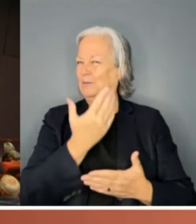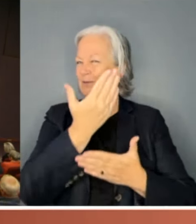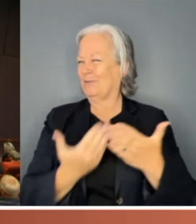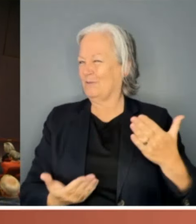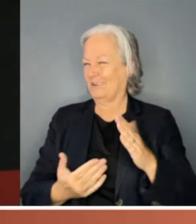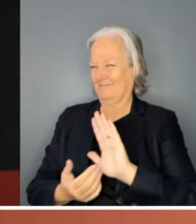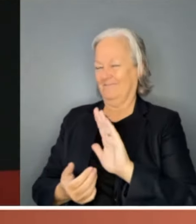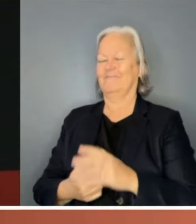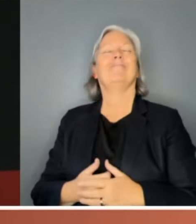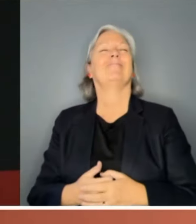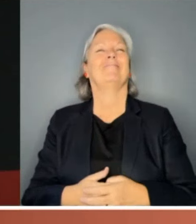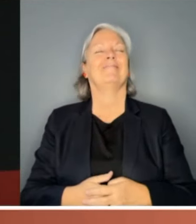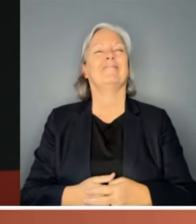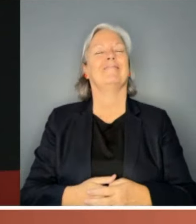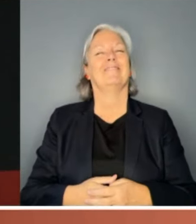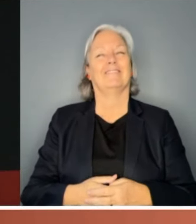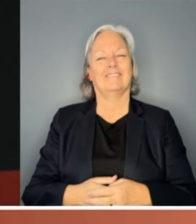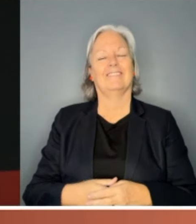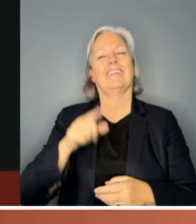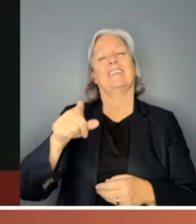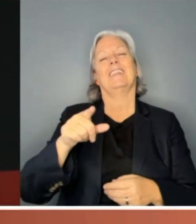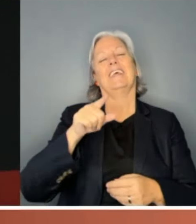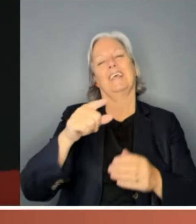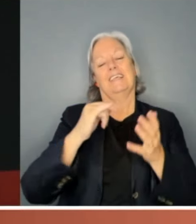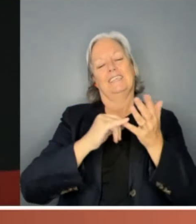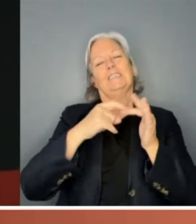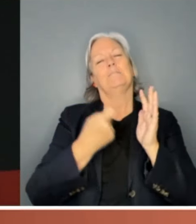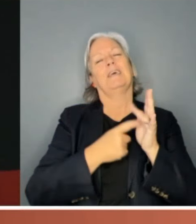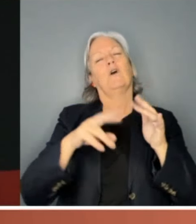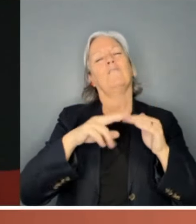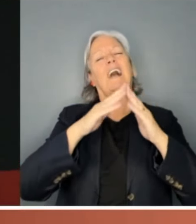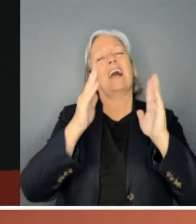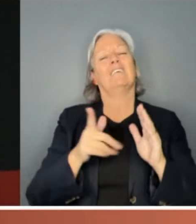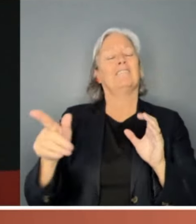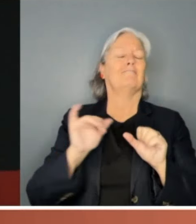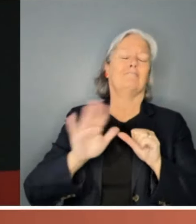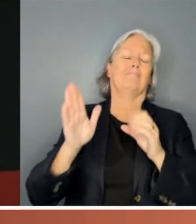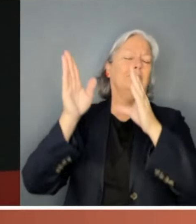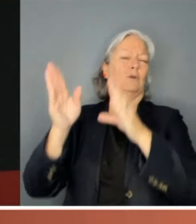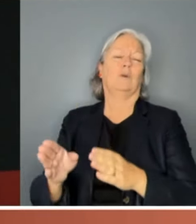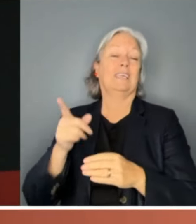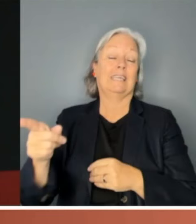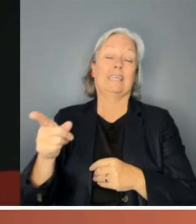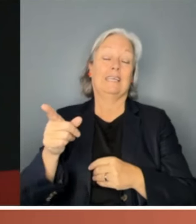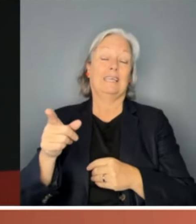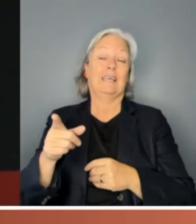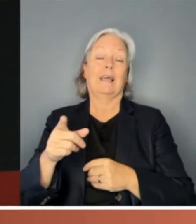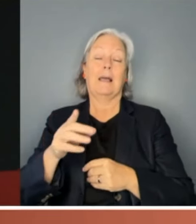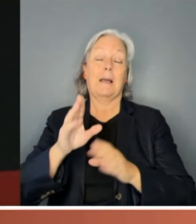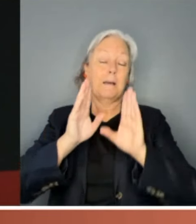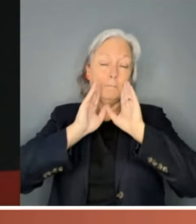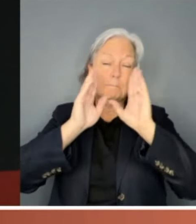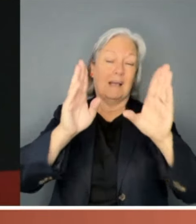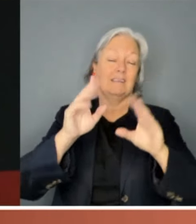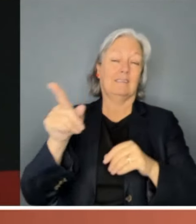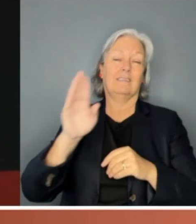So the Speaker of the House, Milton Dick, is just the best human being you could have. And he truly is an amazing speaker. And I've